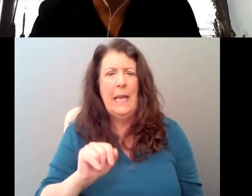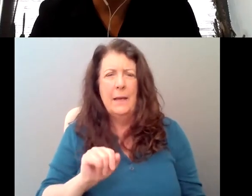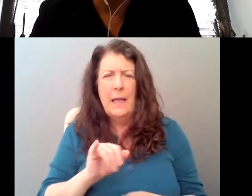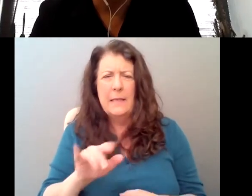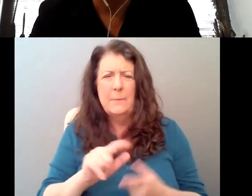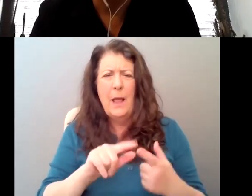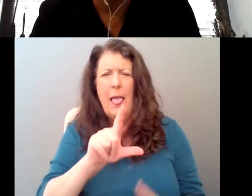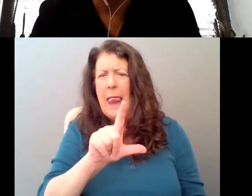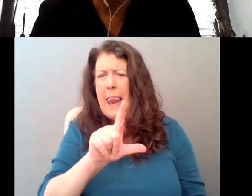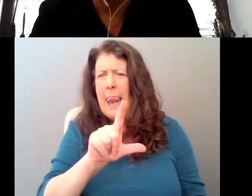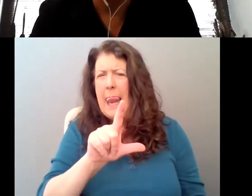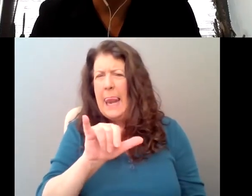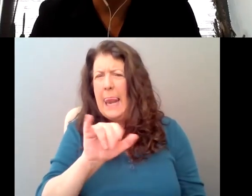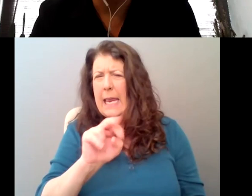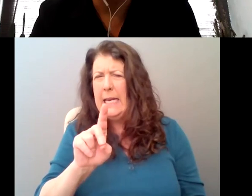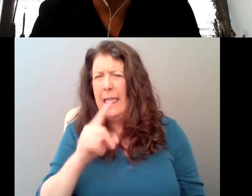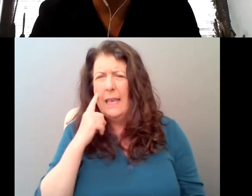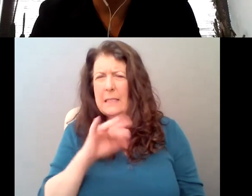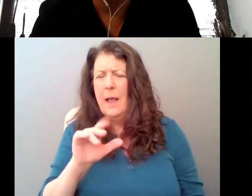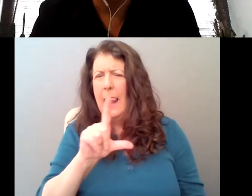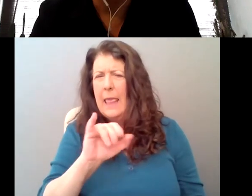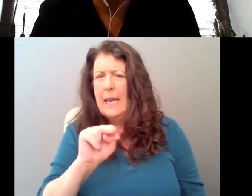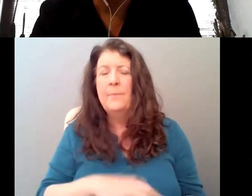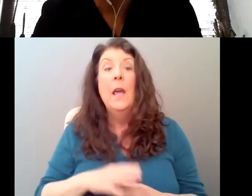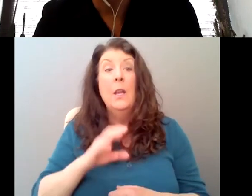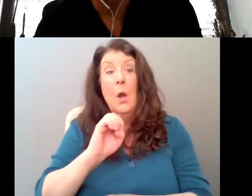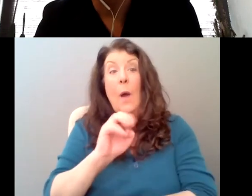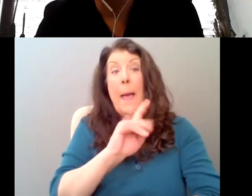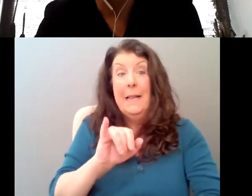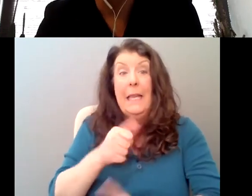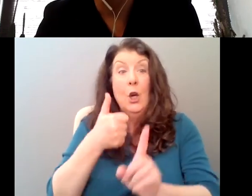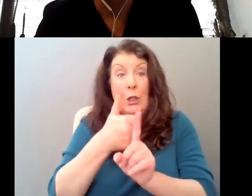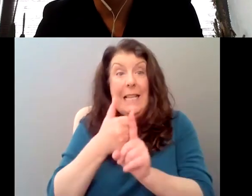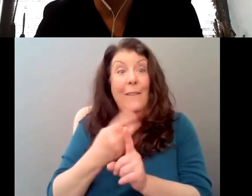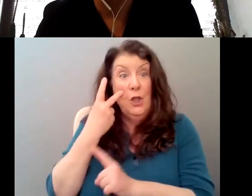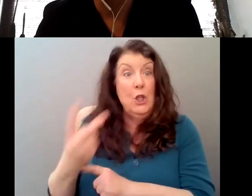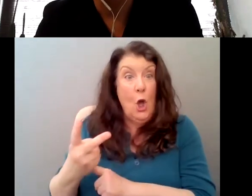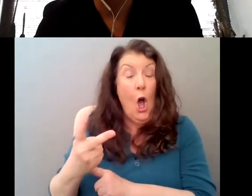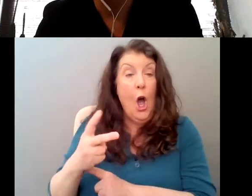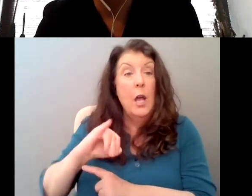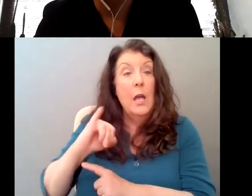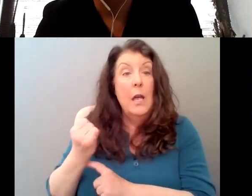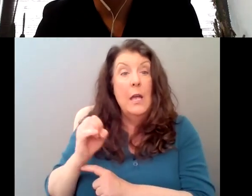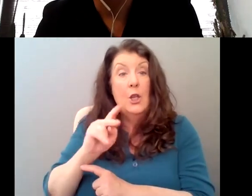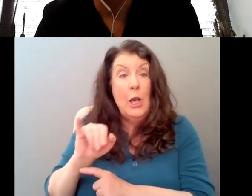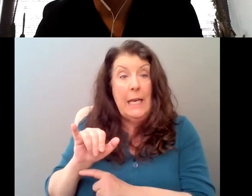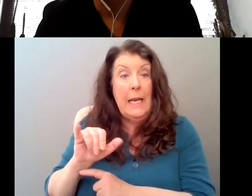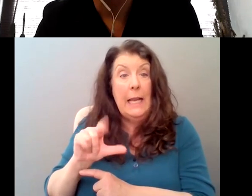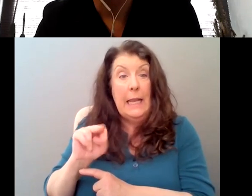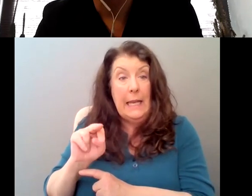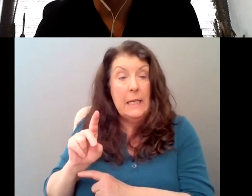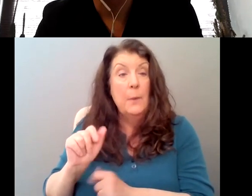today with like Taylor Swift. Um, and Emily did see Jenny Lind perform and she wrote something afterwards where she said,